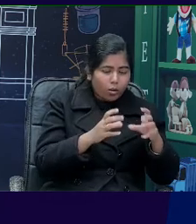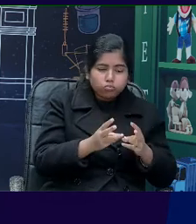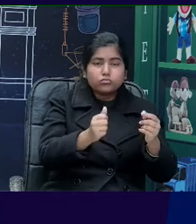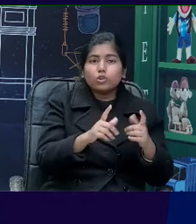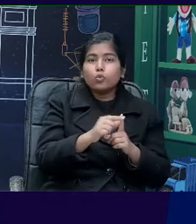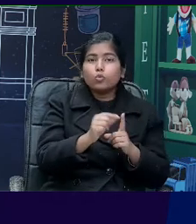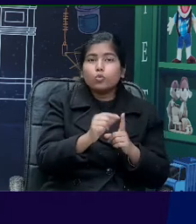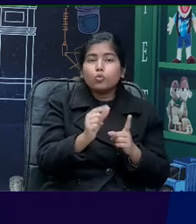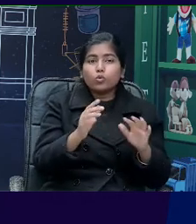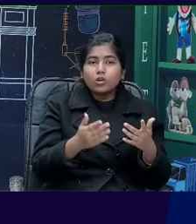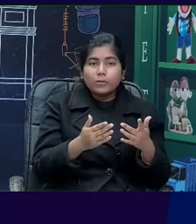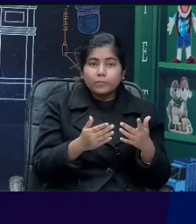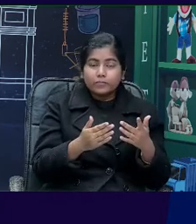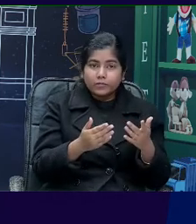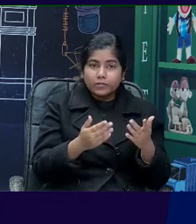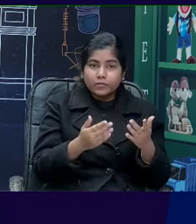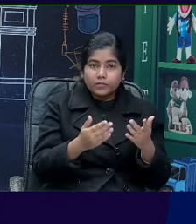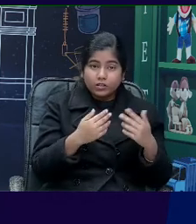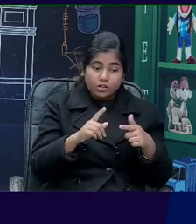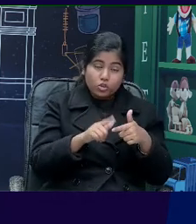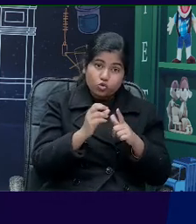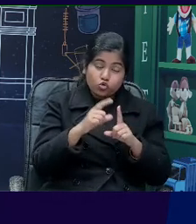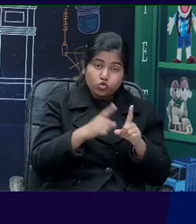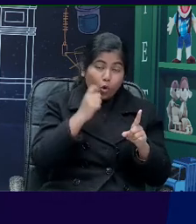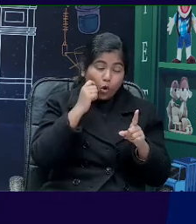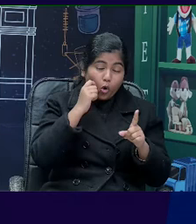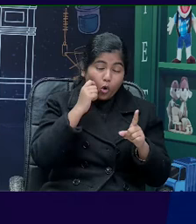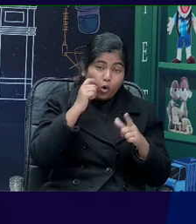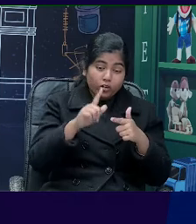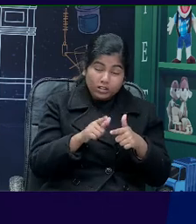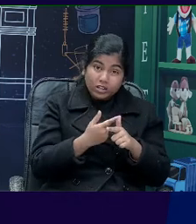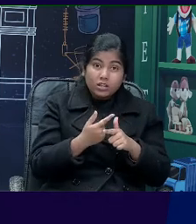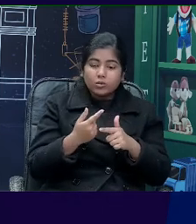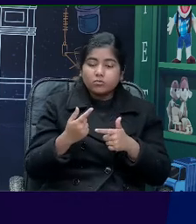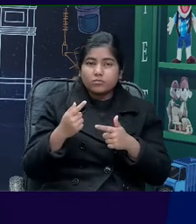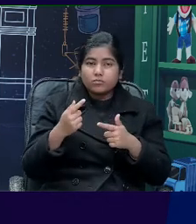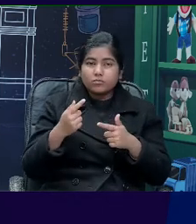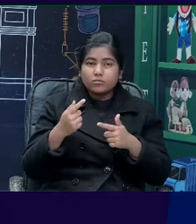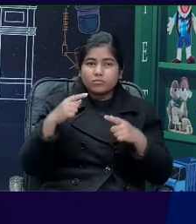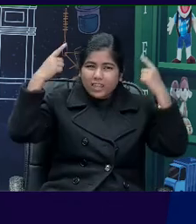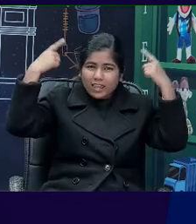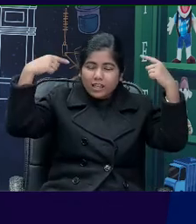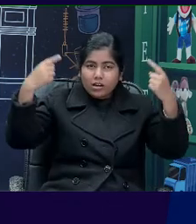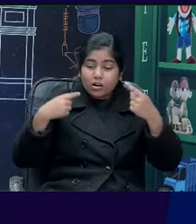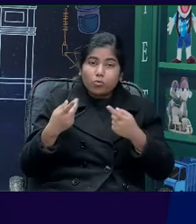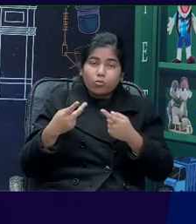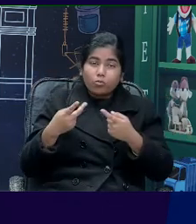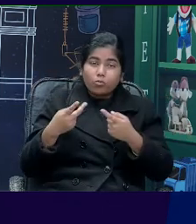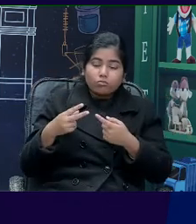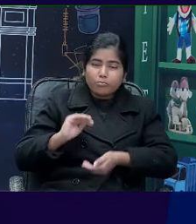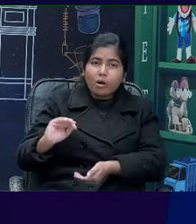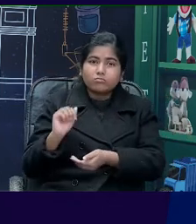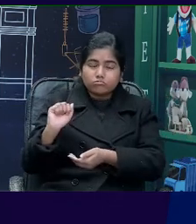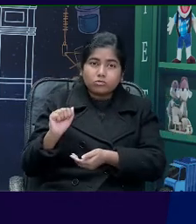Jody brings the fawn home. Does he do this act out of compassion or guilt? Now, children, you know, have to think about feelings here. This lesson is not